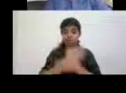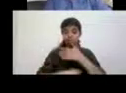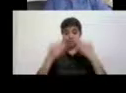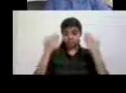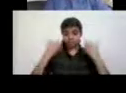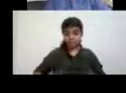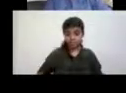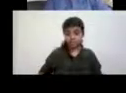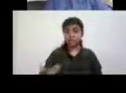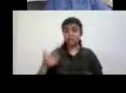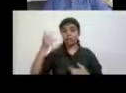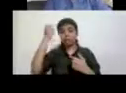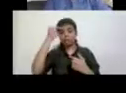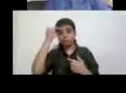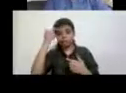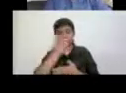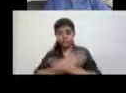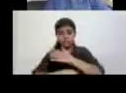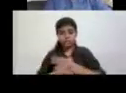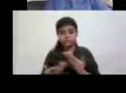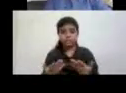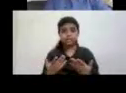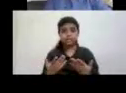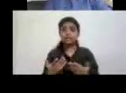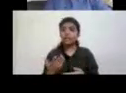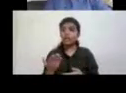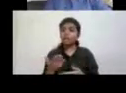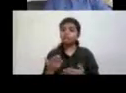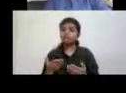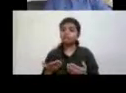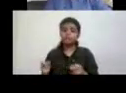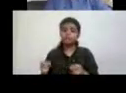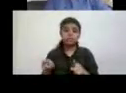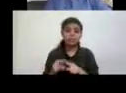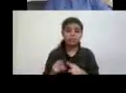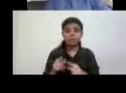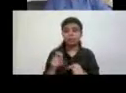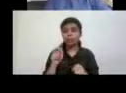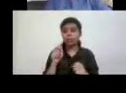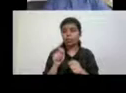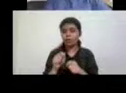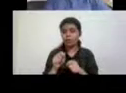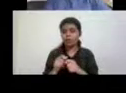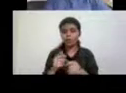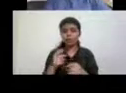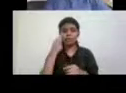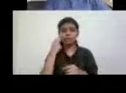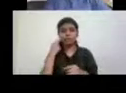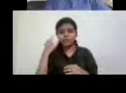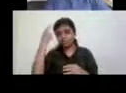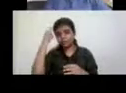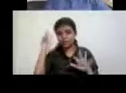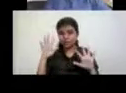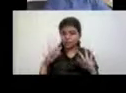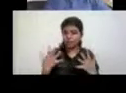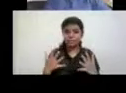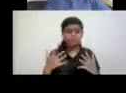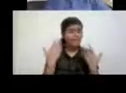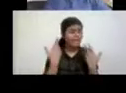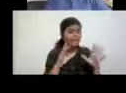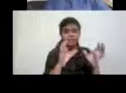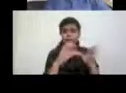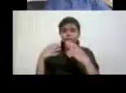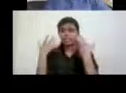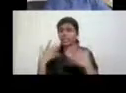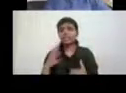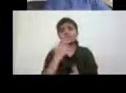mental disabilities, but also could equally be applied to working class, to, uh, people of color. In other words, any group of people could be